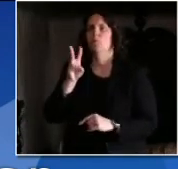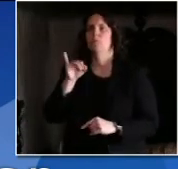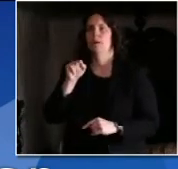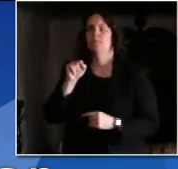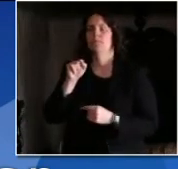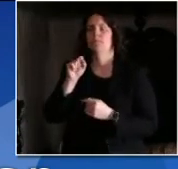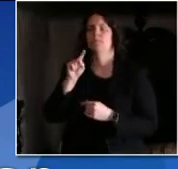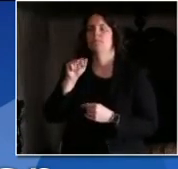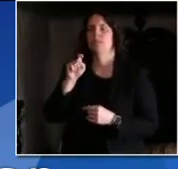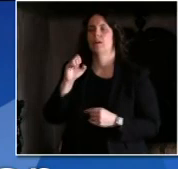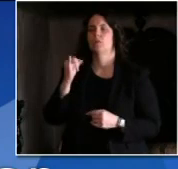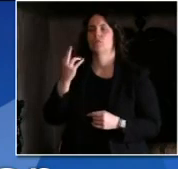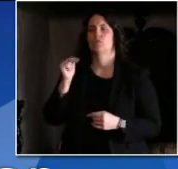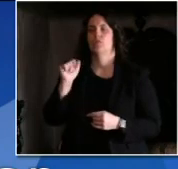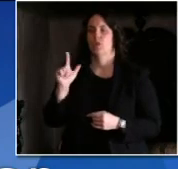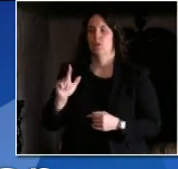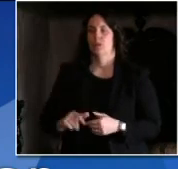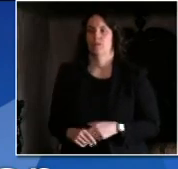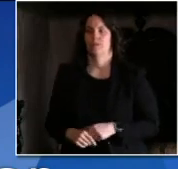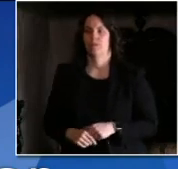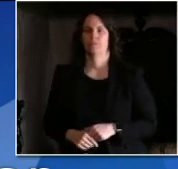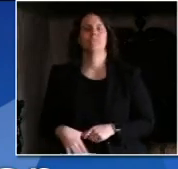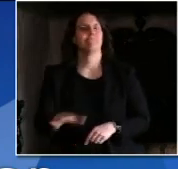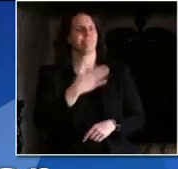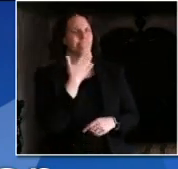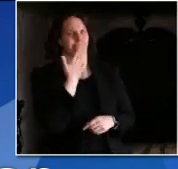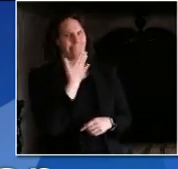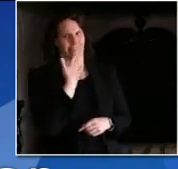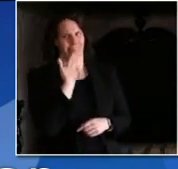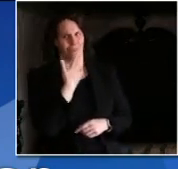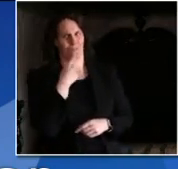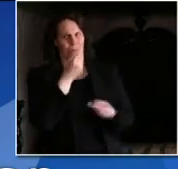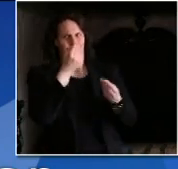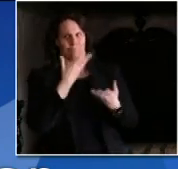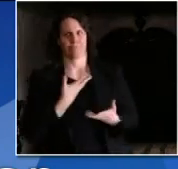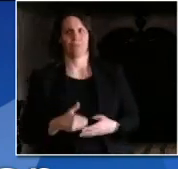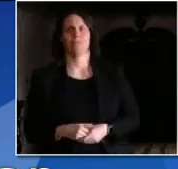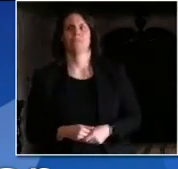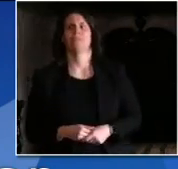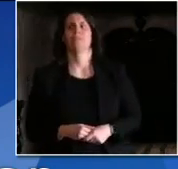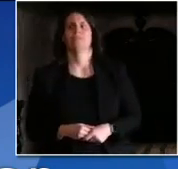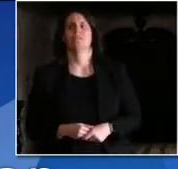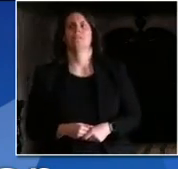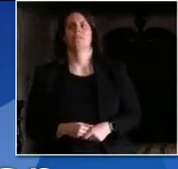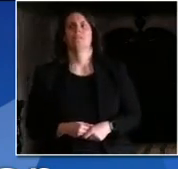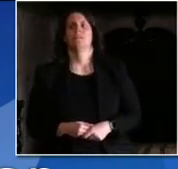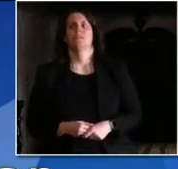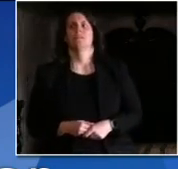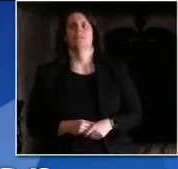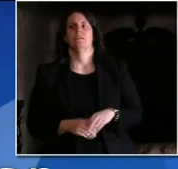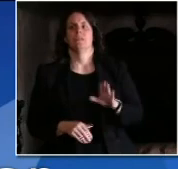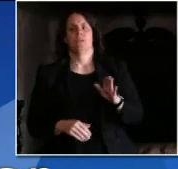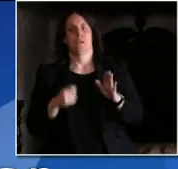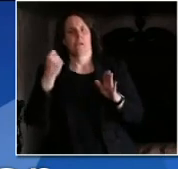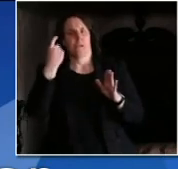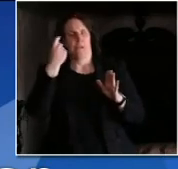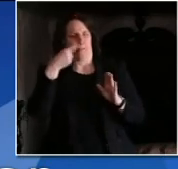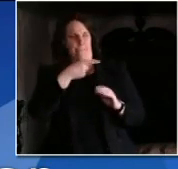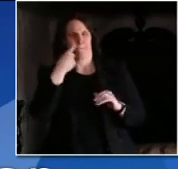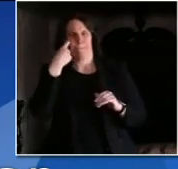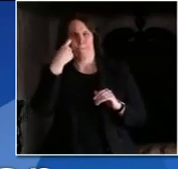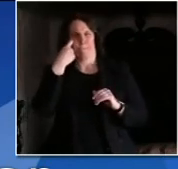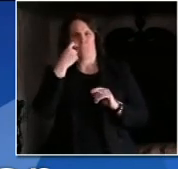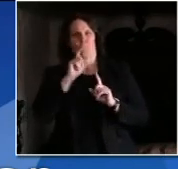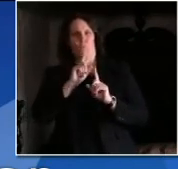Yeah, thank you very much for the call today. So there's been some questions. mean, obviously, the order just came out, but some questions the legality of extending the